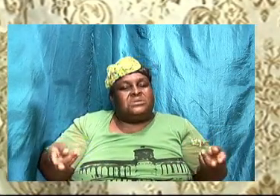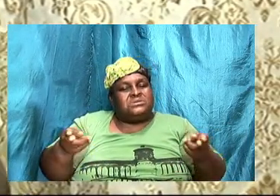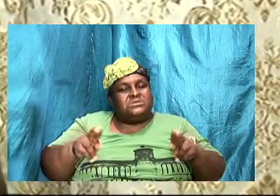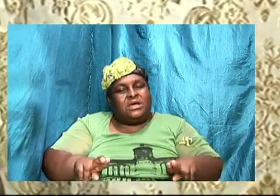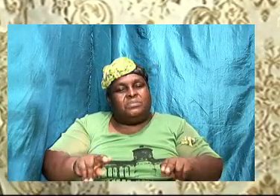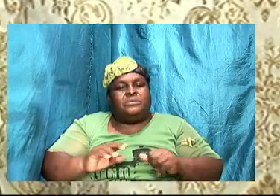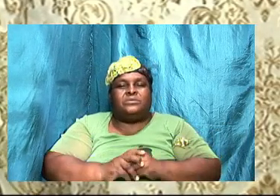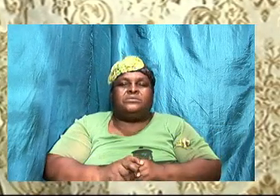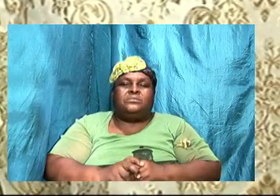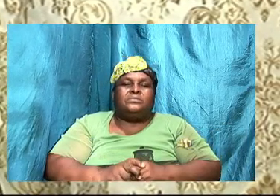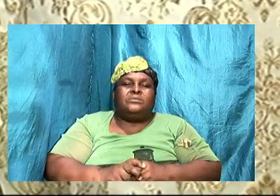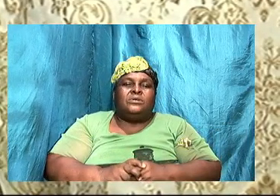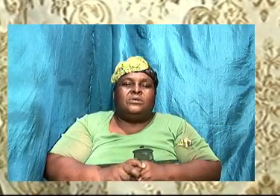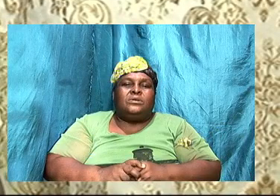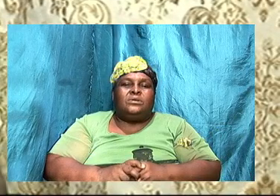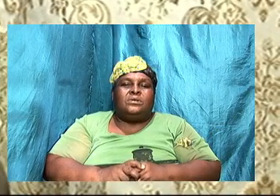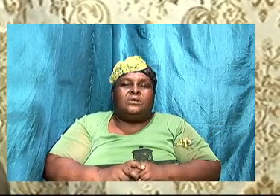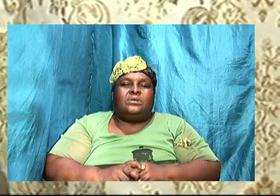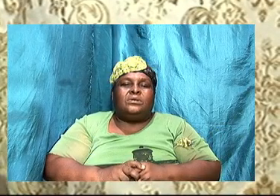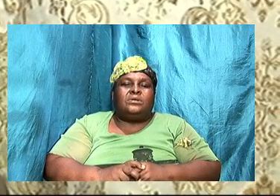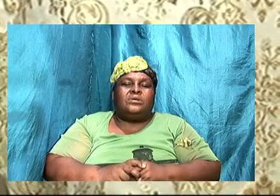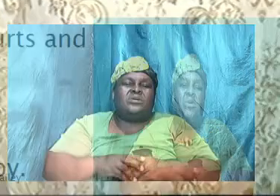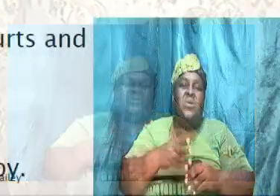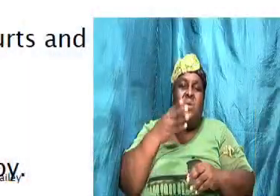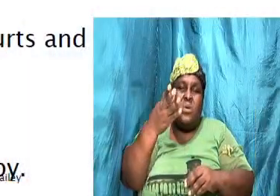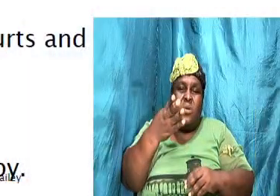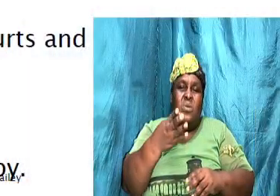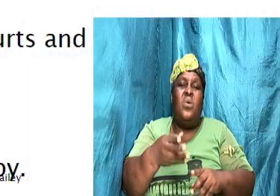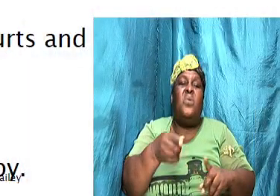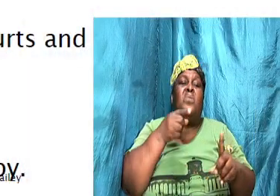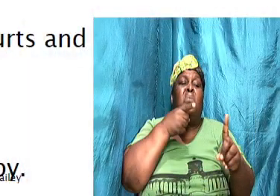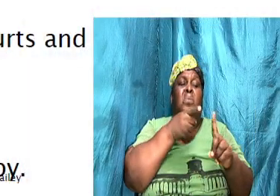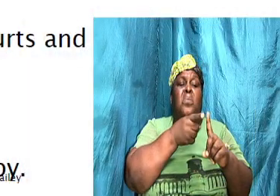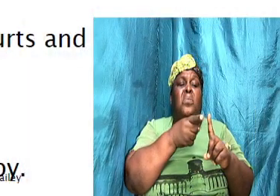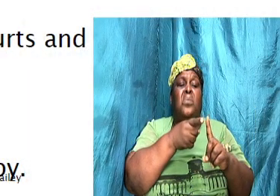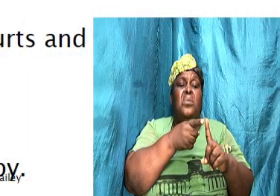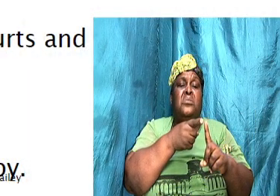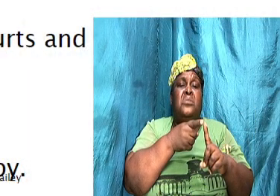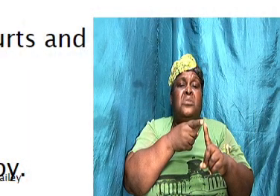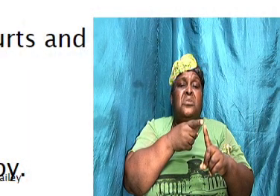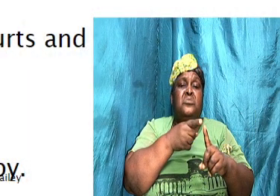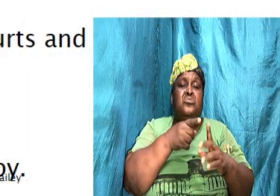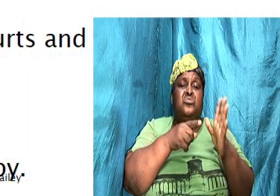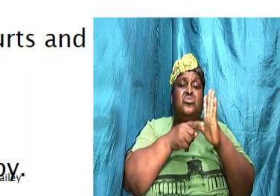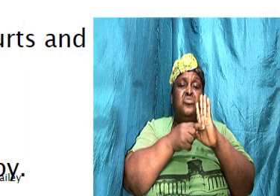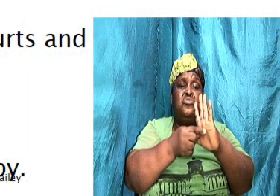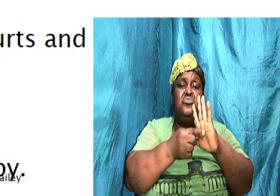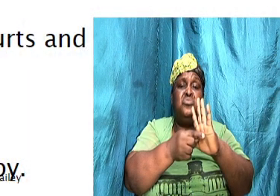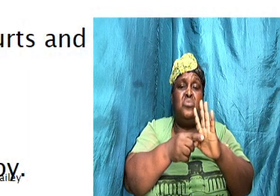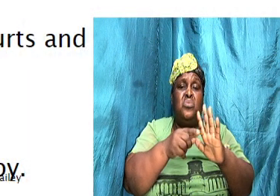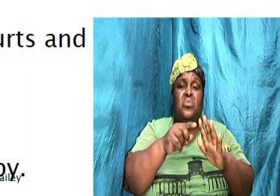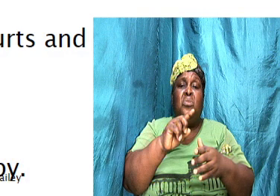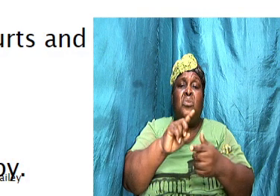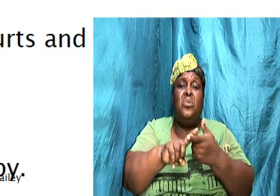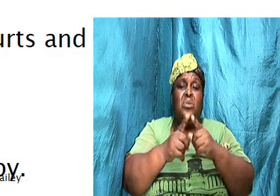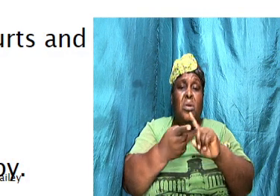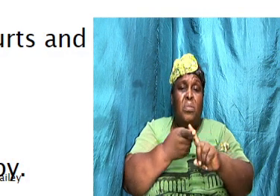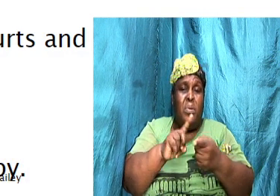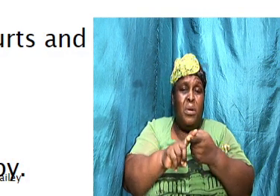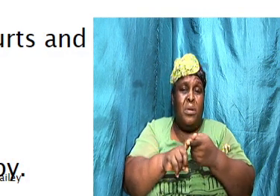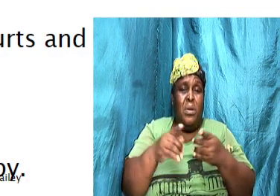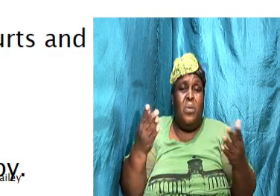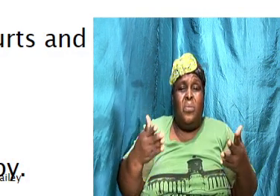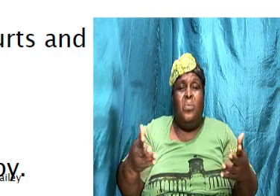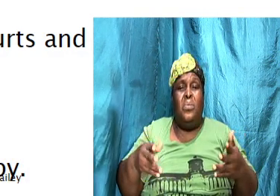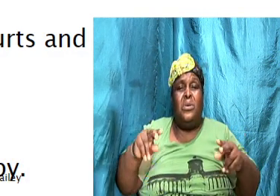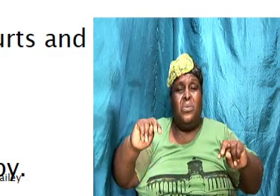Your goal is to show your partner what hurts and what makes you feel uncomfortable. Bring up the